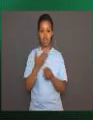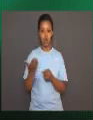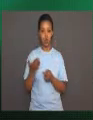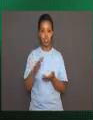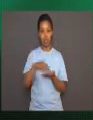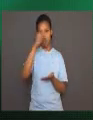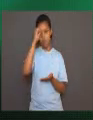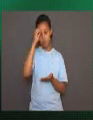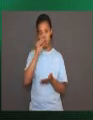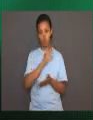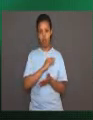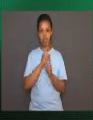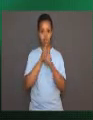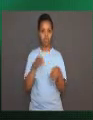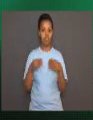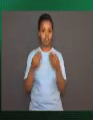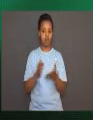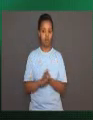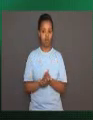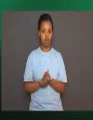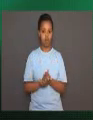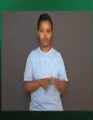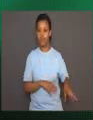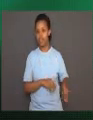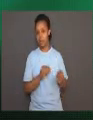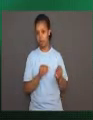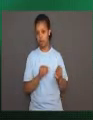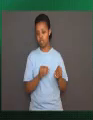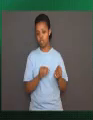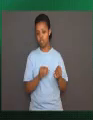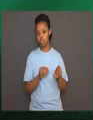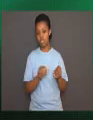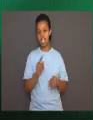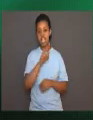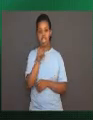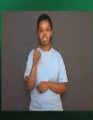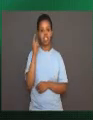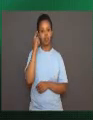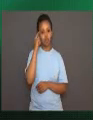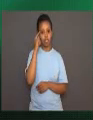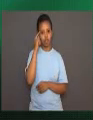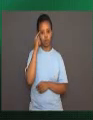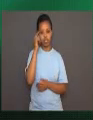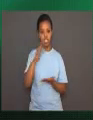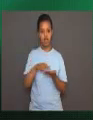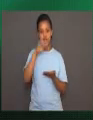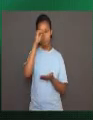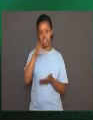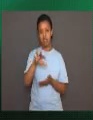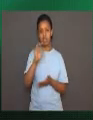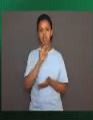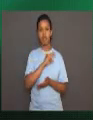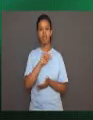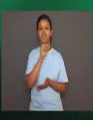behaviors. Students, what do you think learned behaviors are?